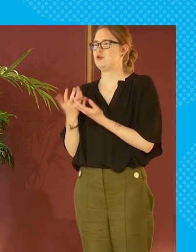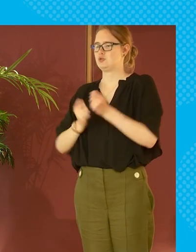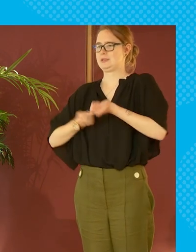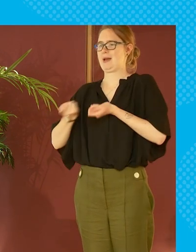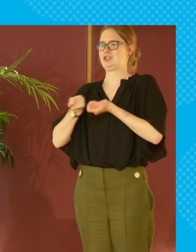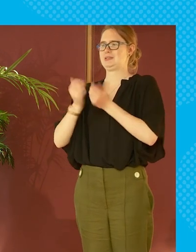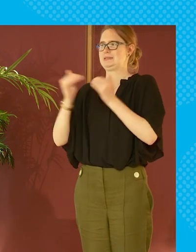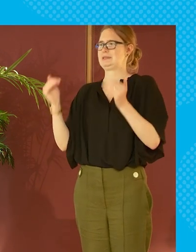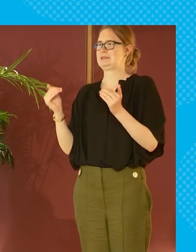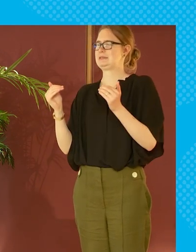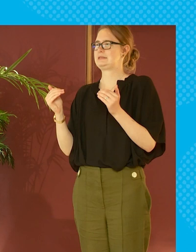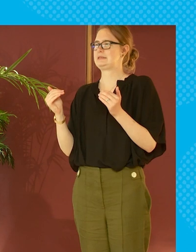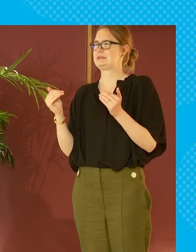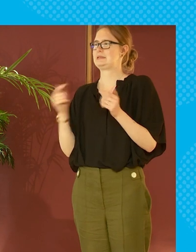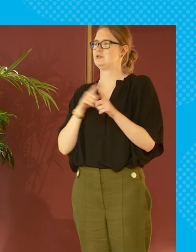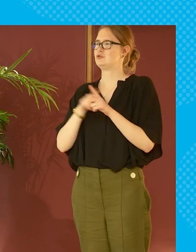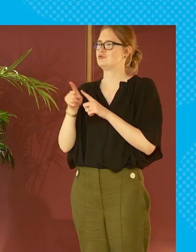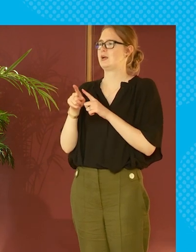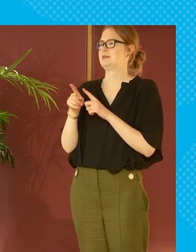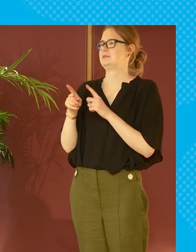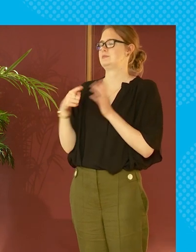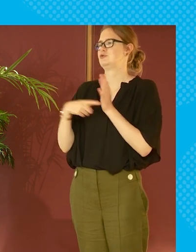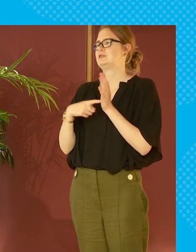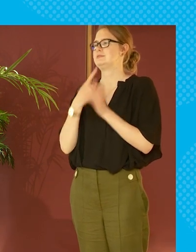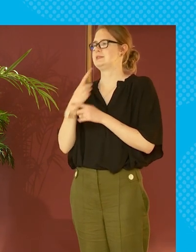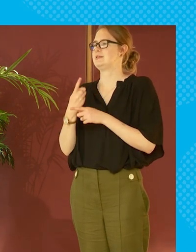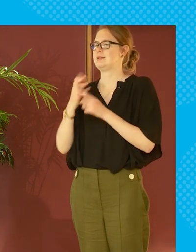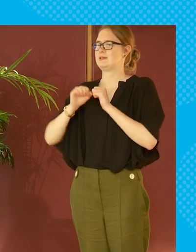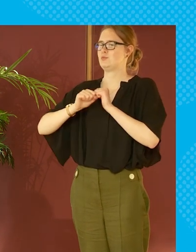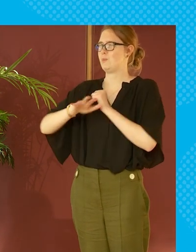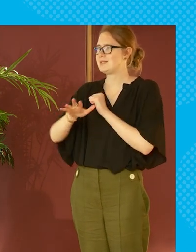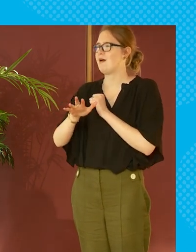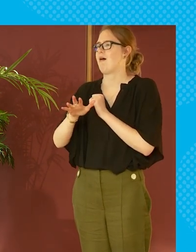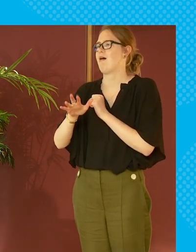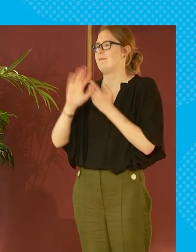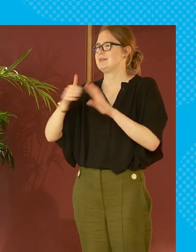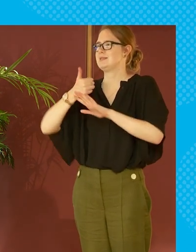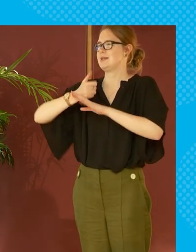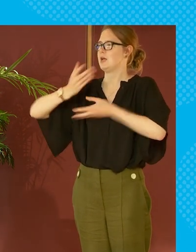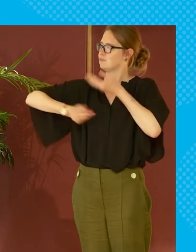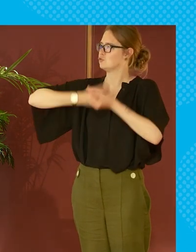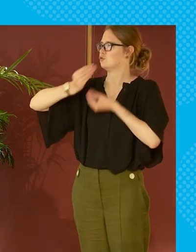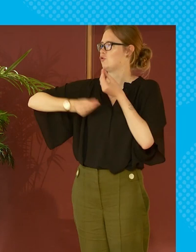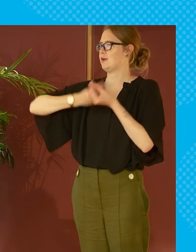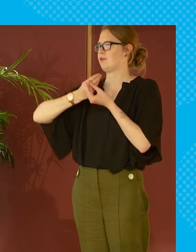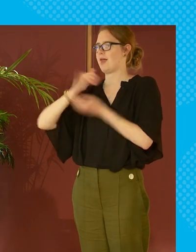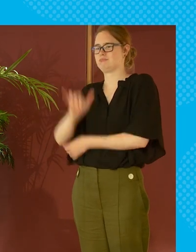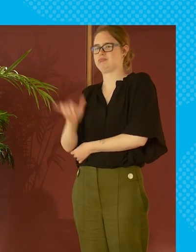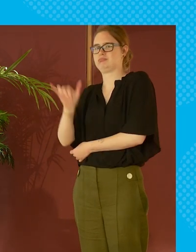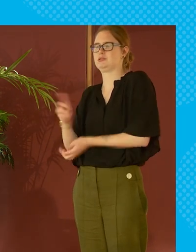peddle this line but we're fighting against as uh professor training has already mentioned the kind of right-wing media who kind of set the narrative